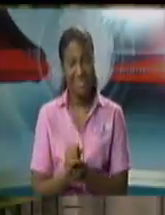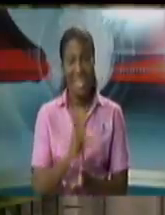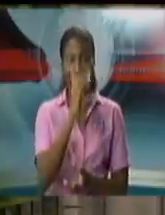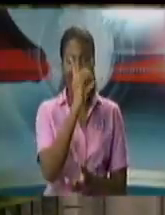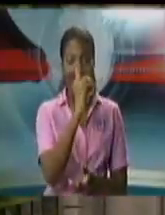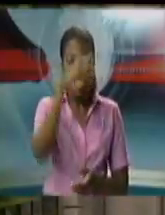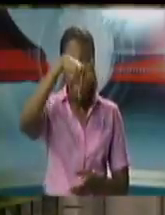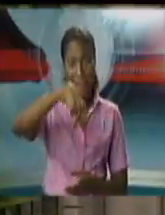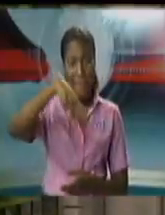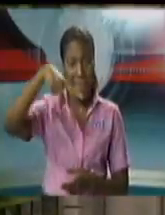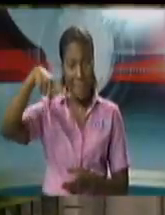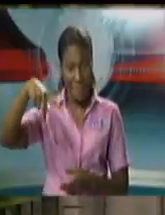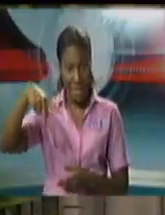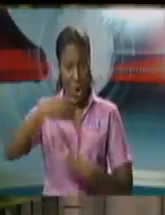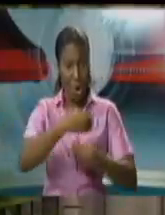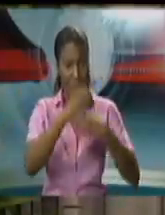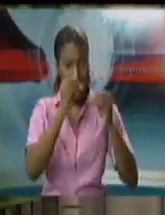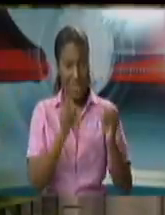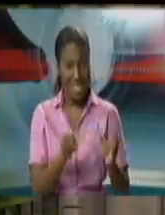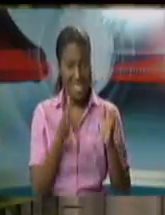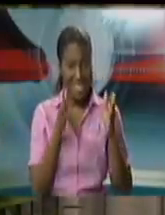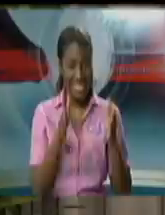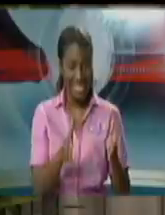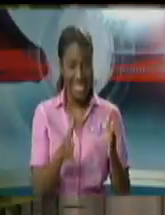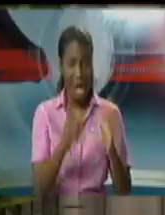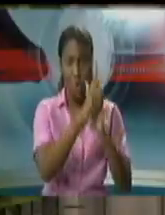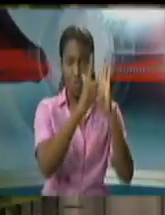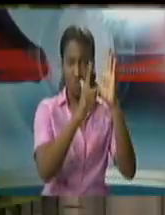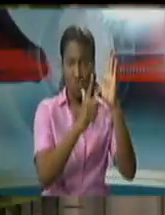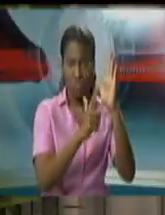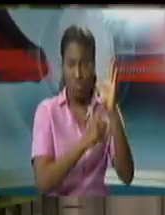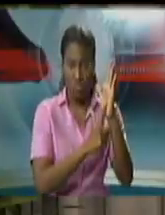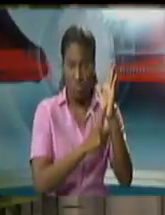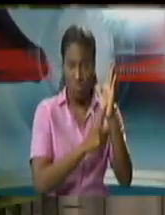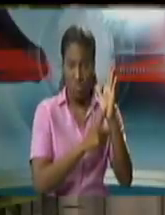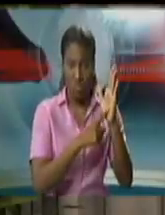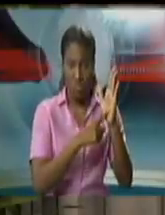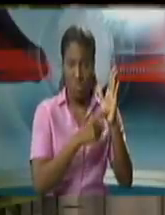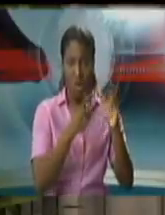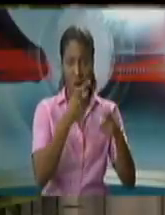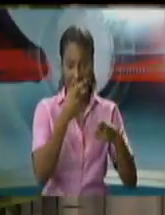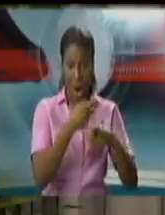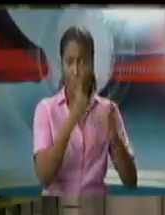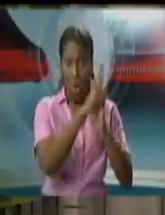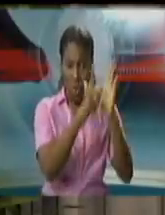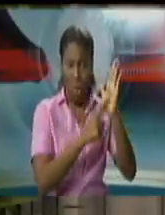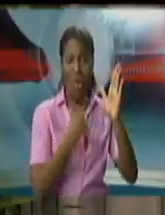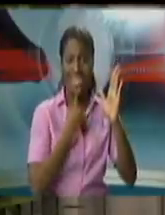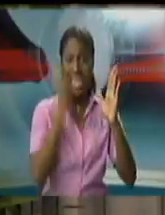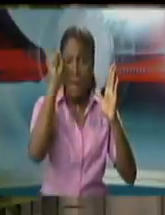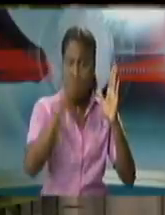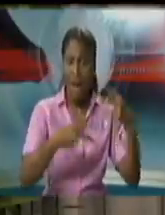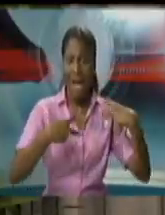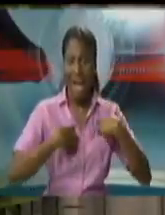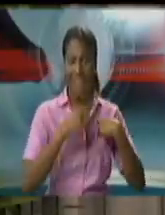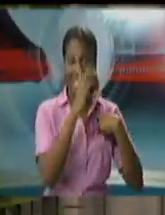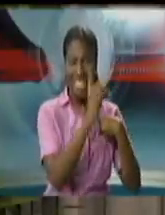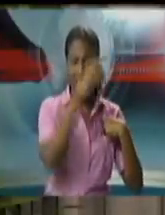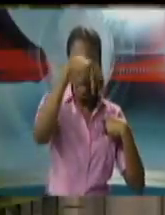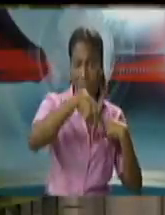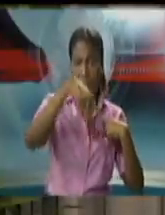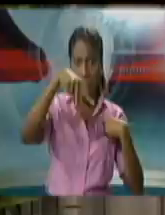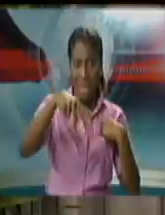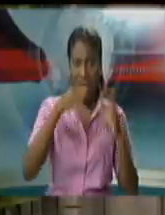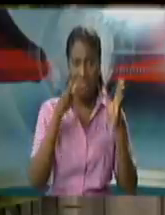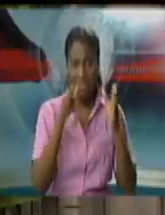office is of course a constitutional office created under section 90 of the constitution so the director of public prosecutions has the